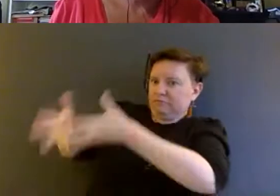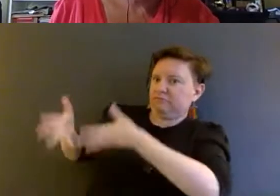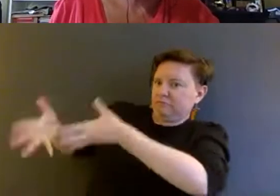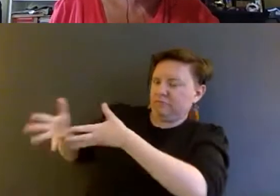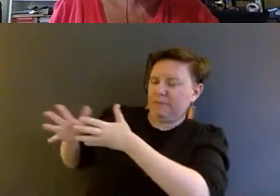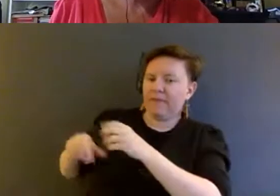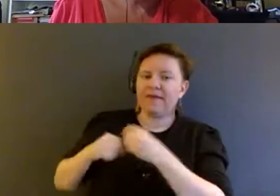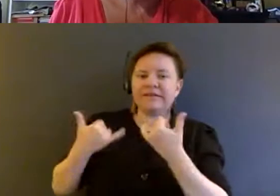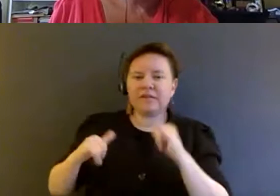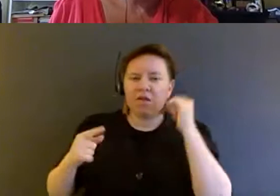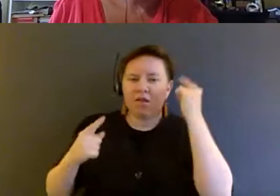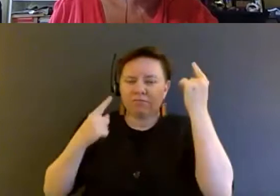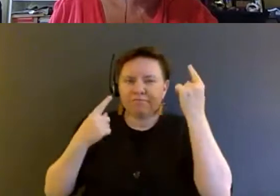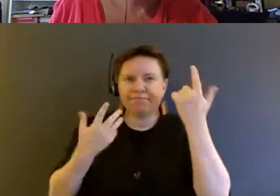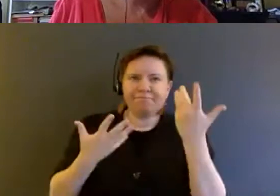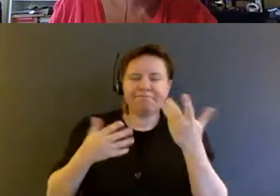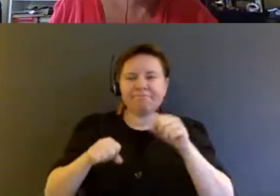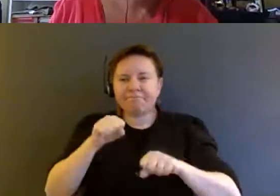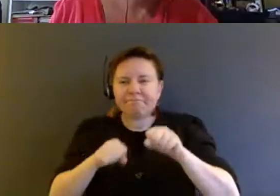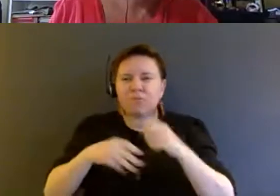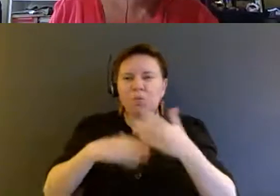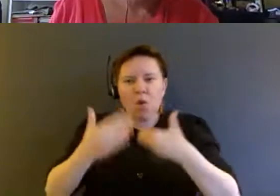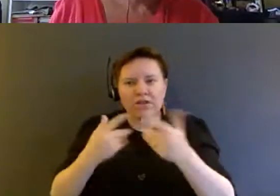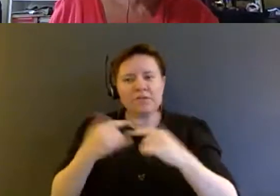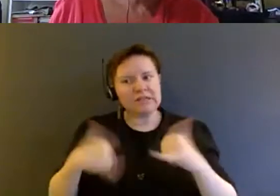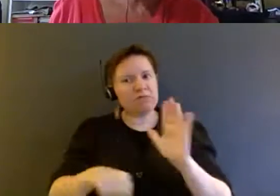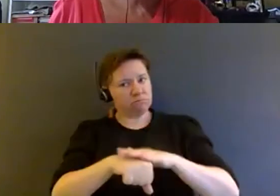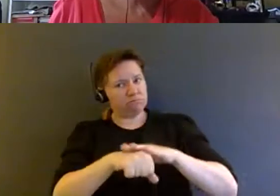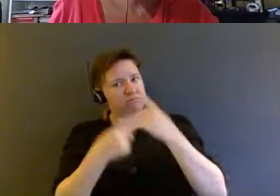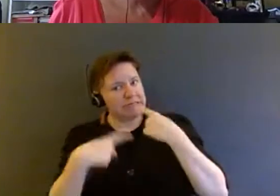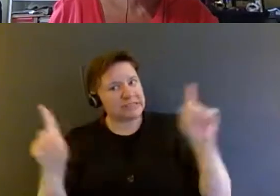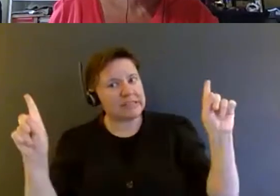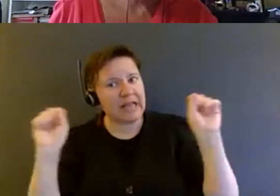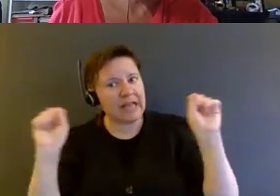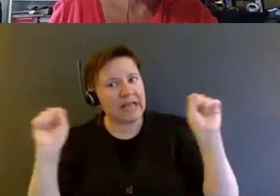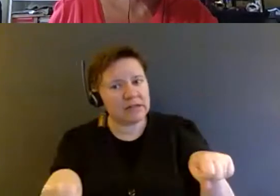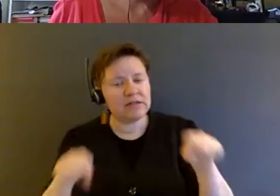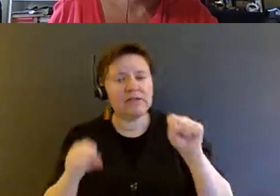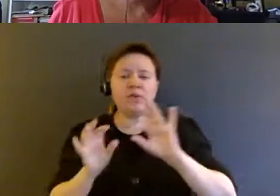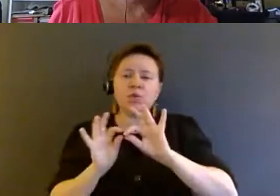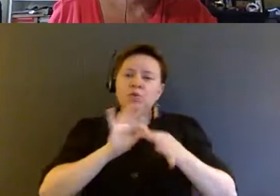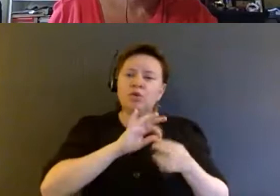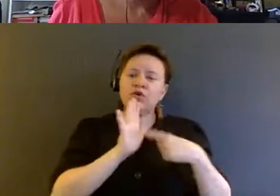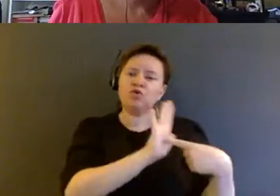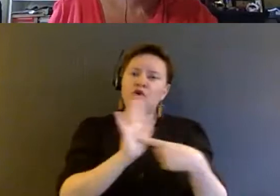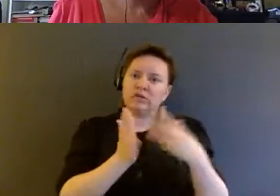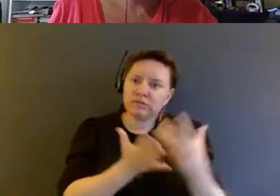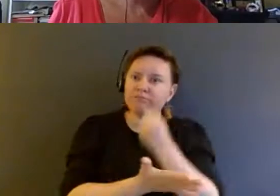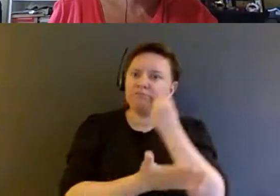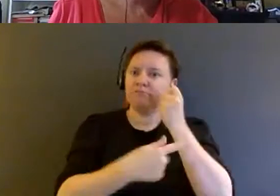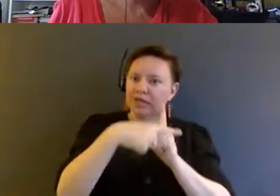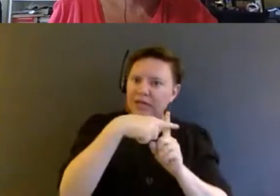but it is also a cautionary tale of success. This interpretation showcases the gains that